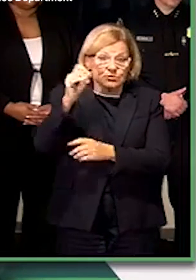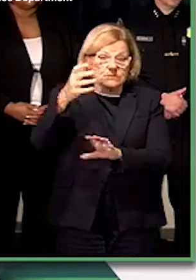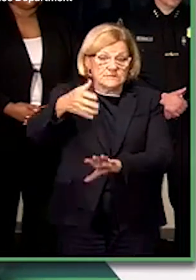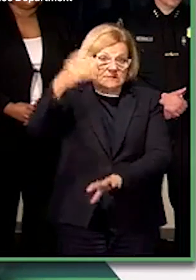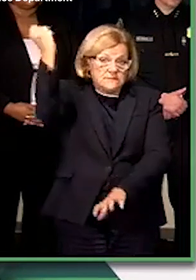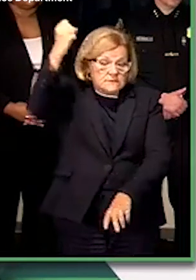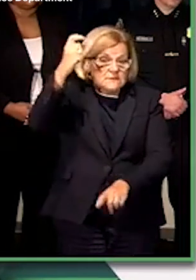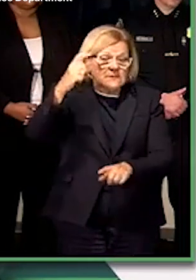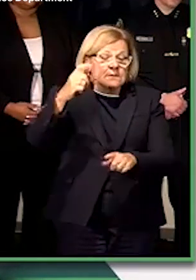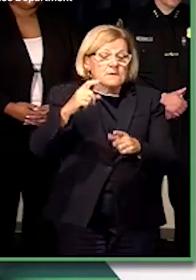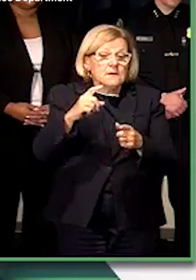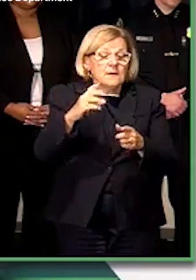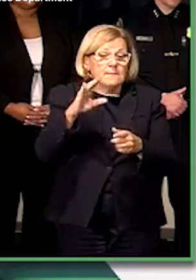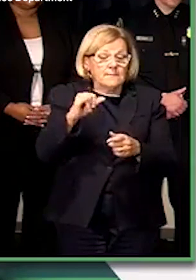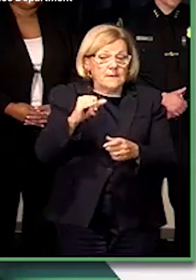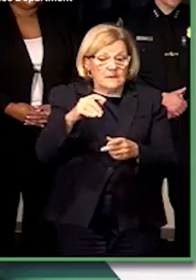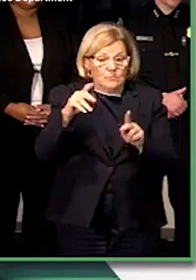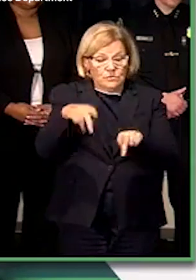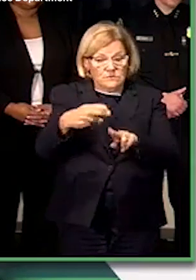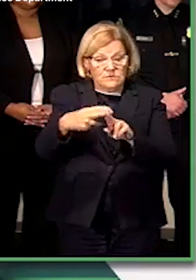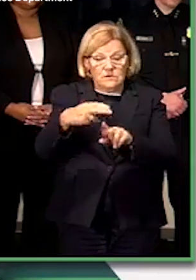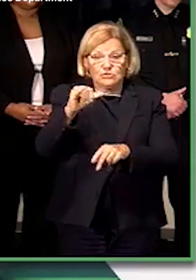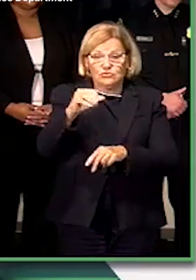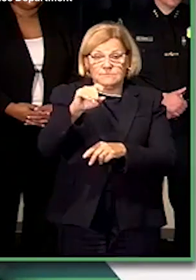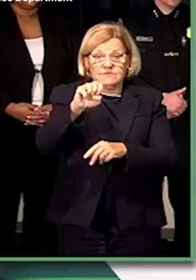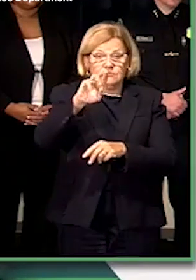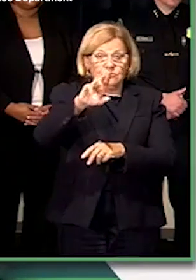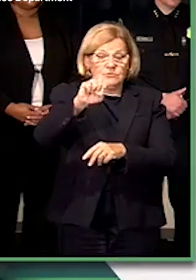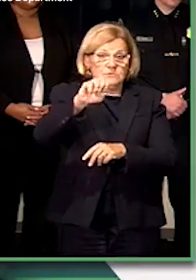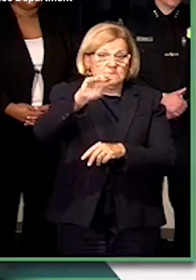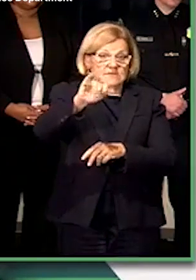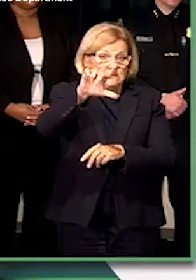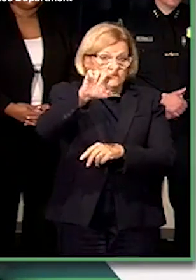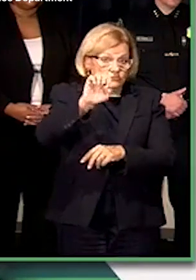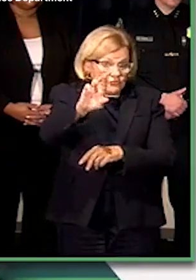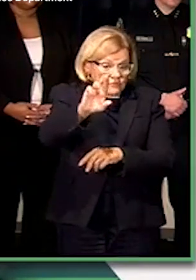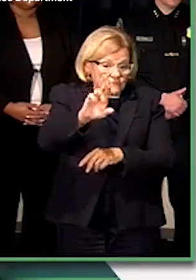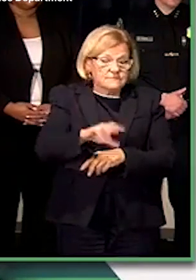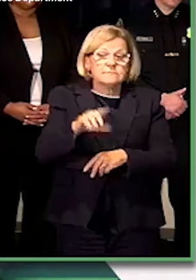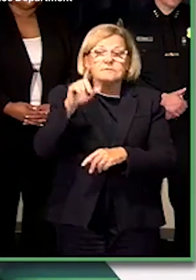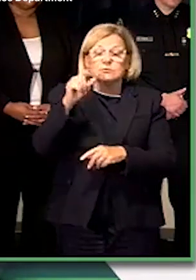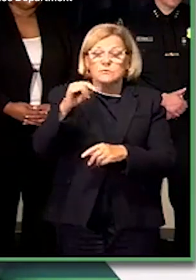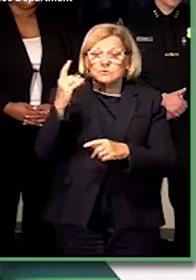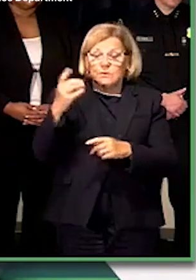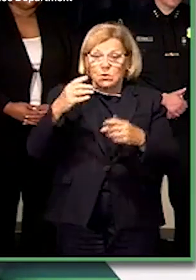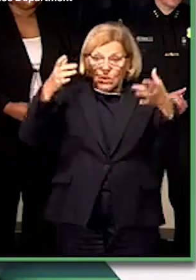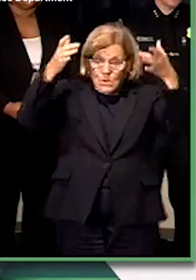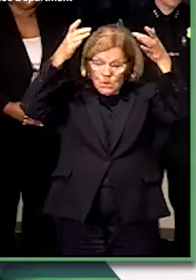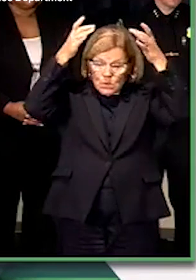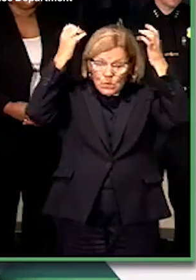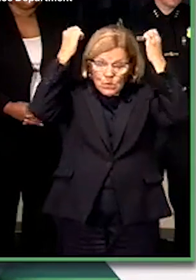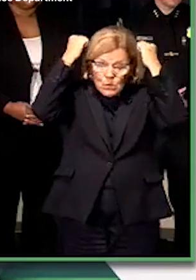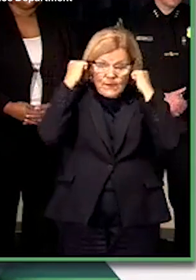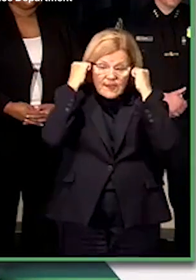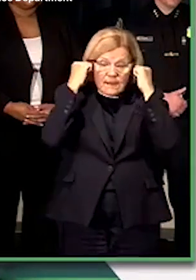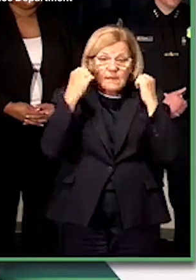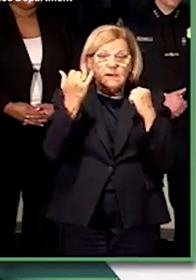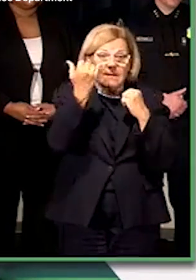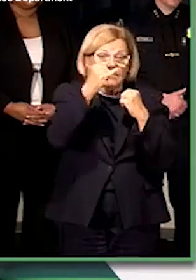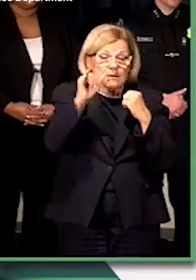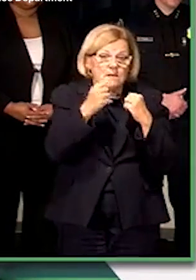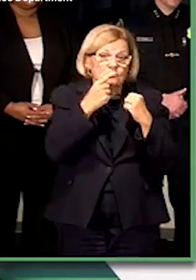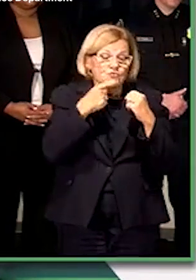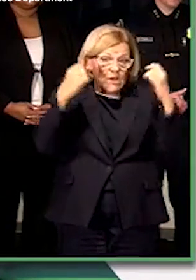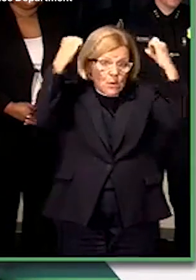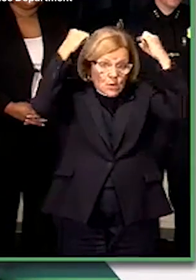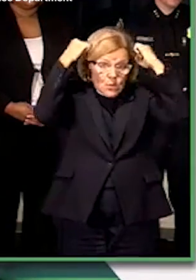by a suspect identified as Jameer Miller. The suspect was wearing a wig described as a blonde or red